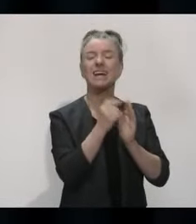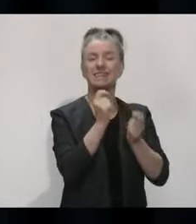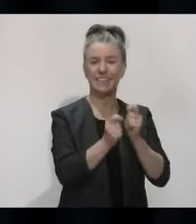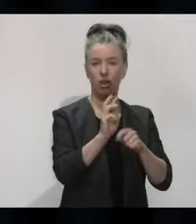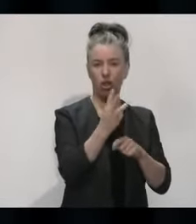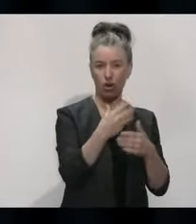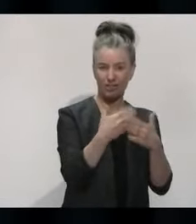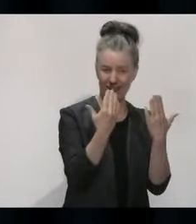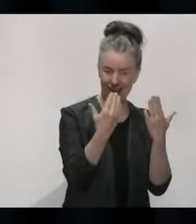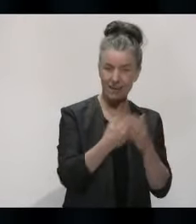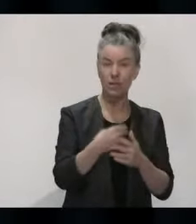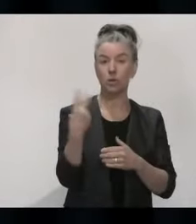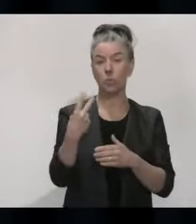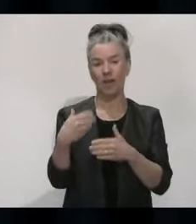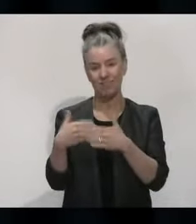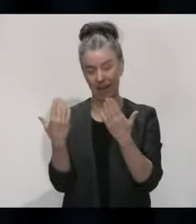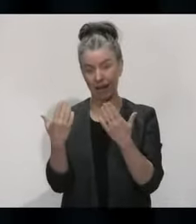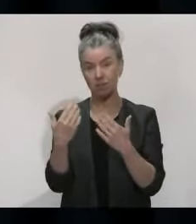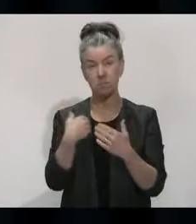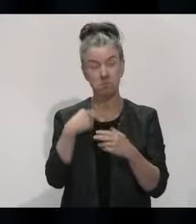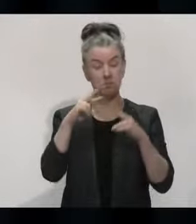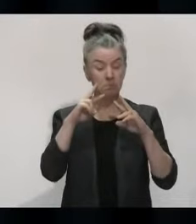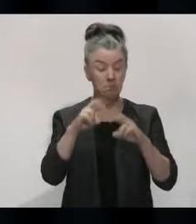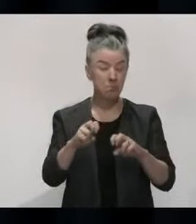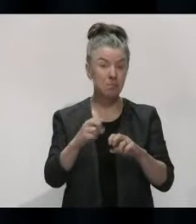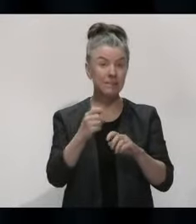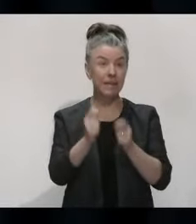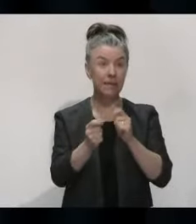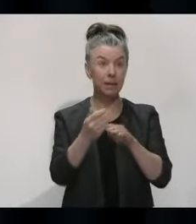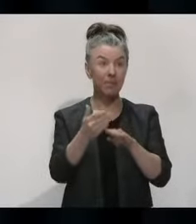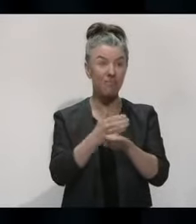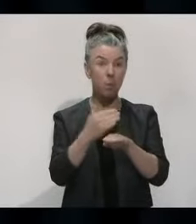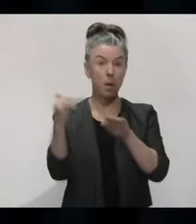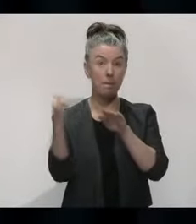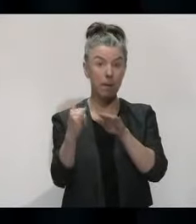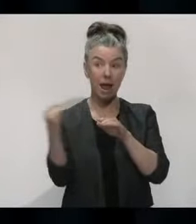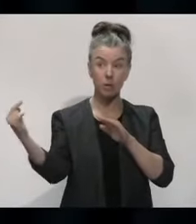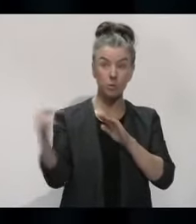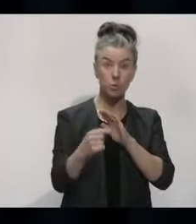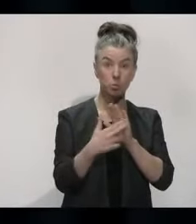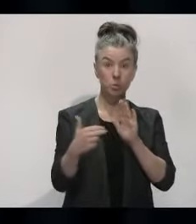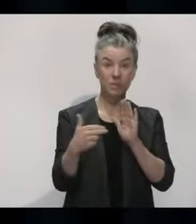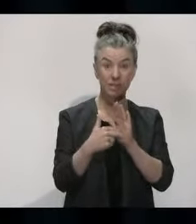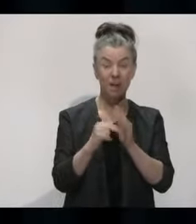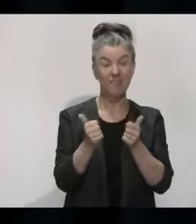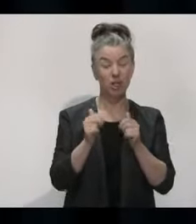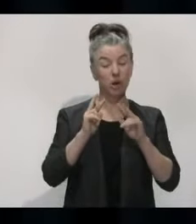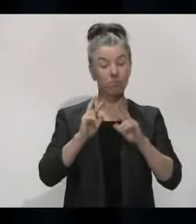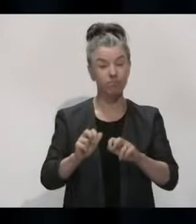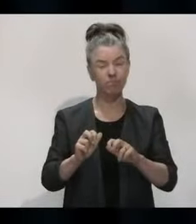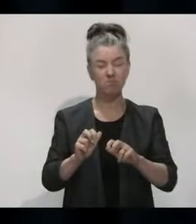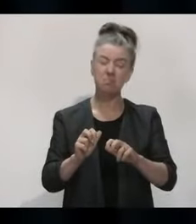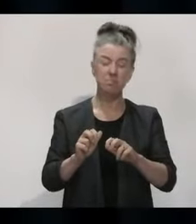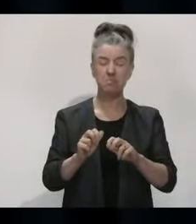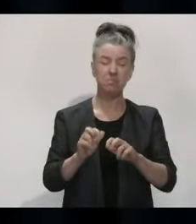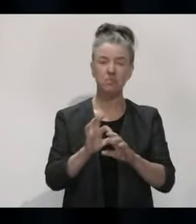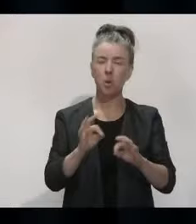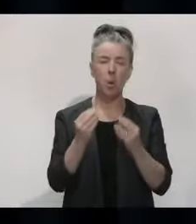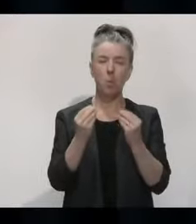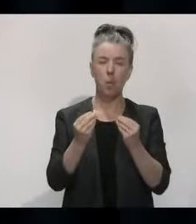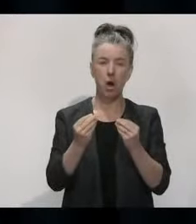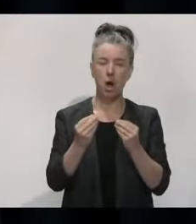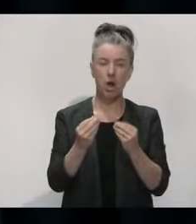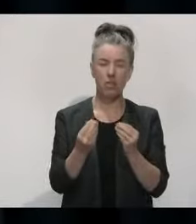-departure testing system in place. And it's not something at the moment that the advice and the evidence would suggest that we should make